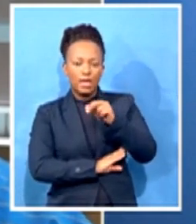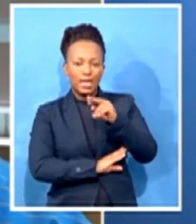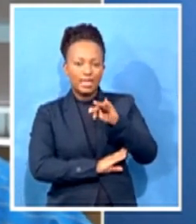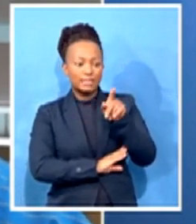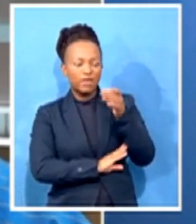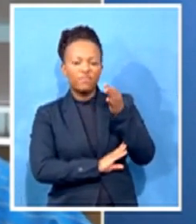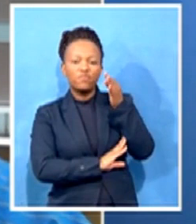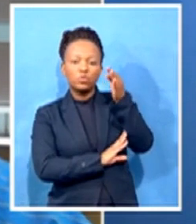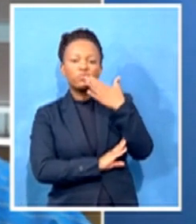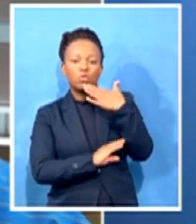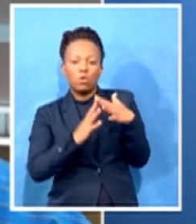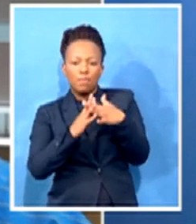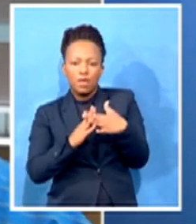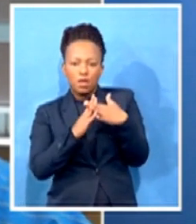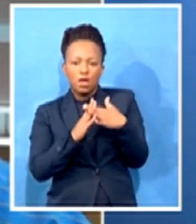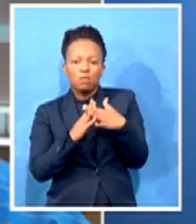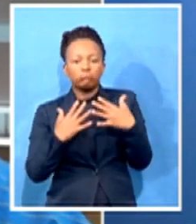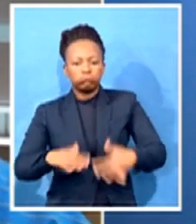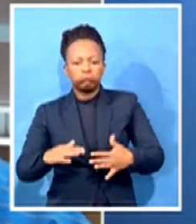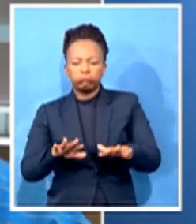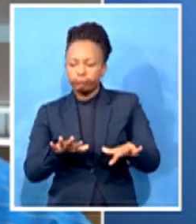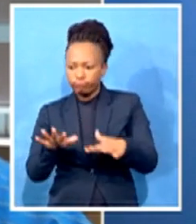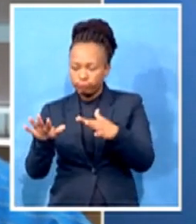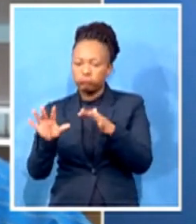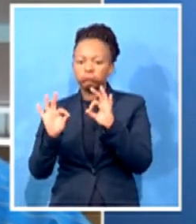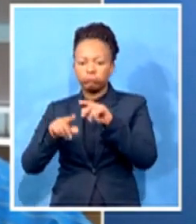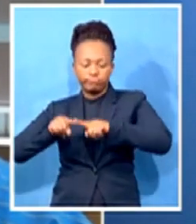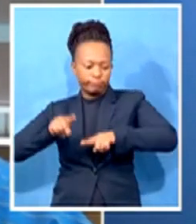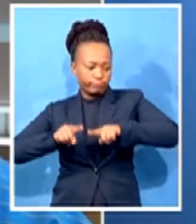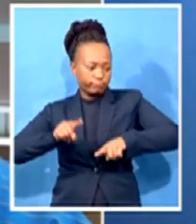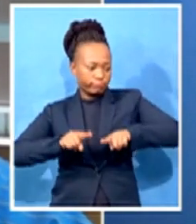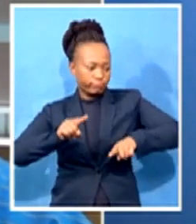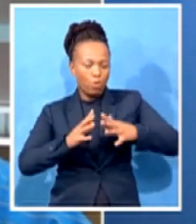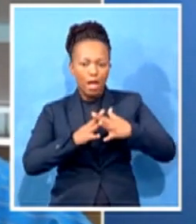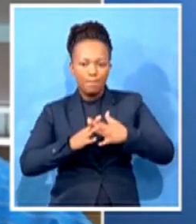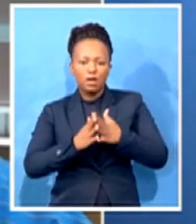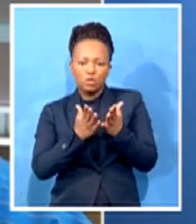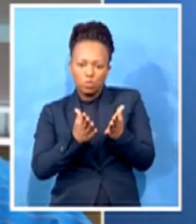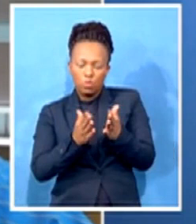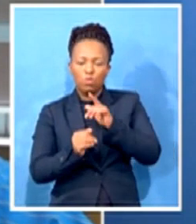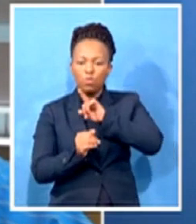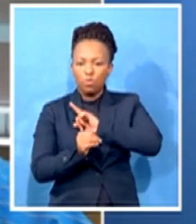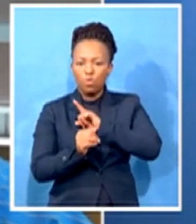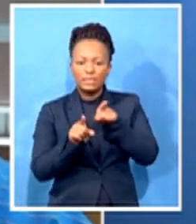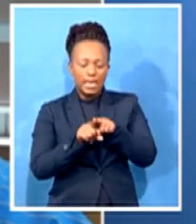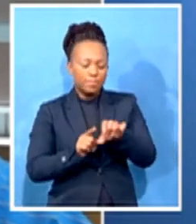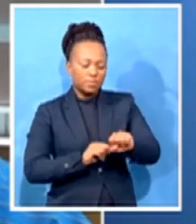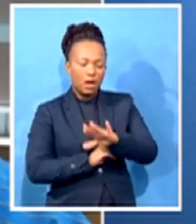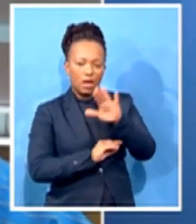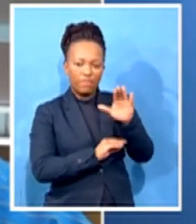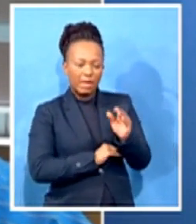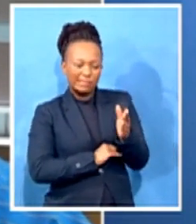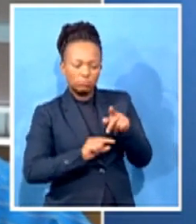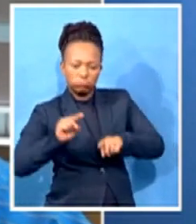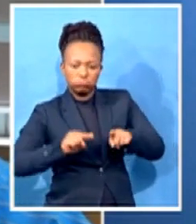like the diversity that it has become, more like South Africa, if you will. And therefore, you